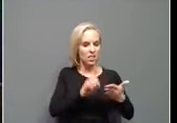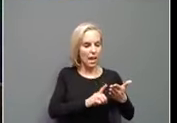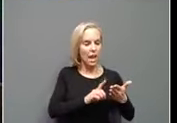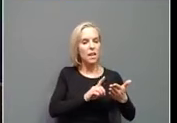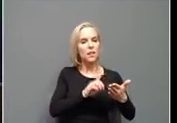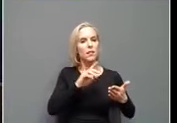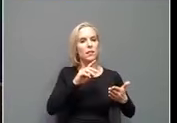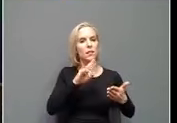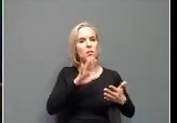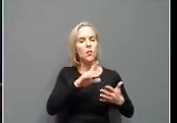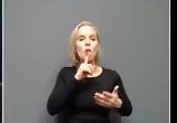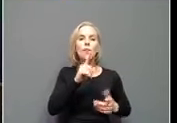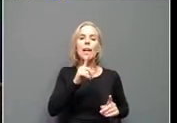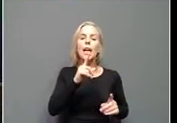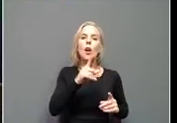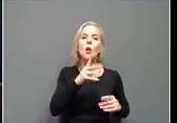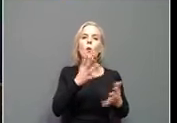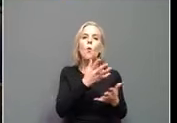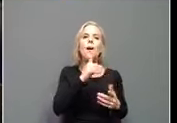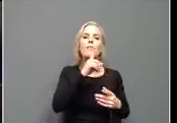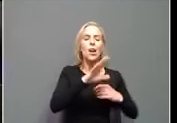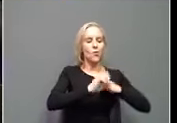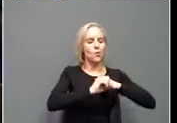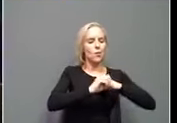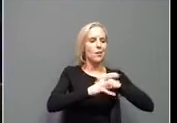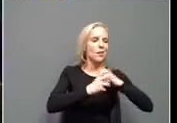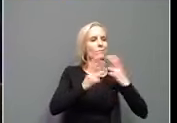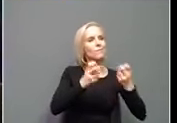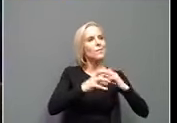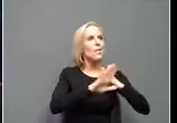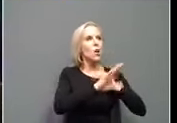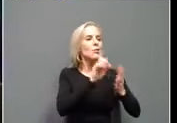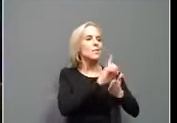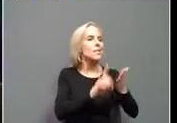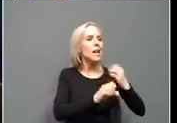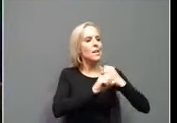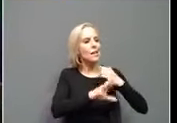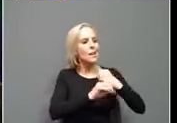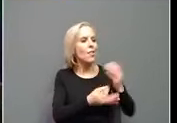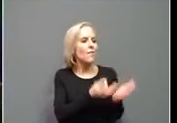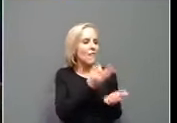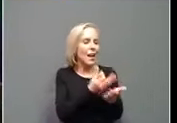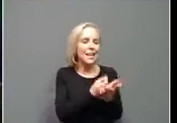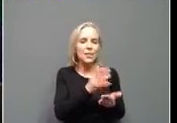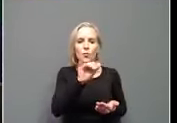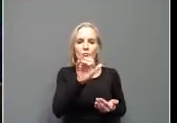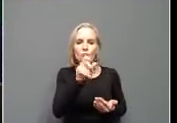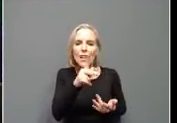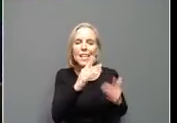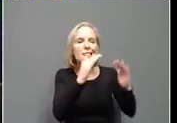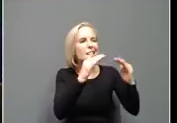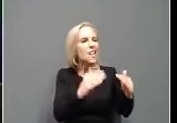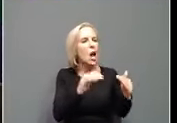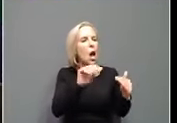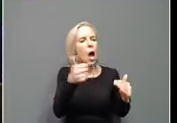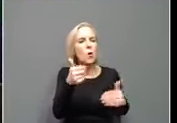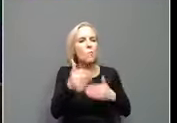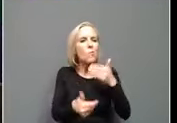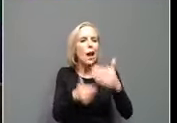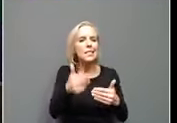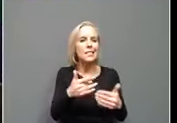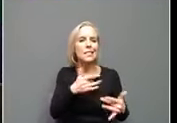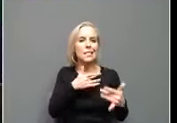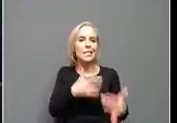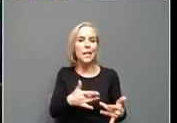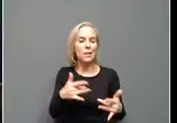shortening the commercial lifecycle of things where the finance risk and certain other processes that would normally just take